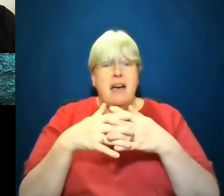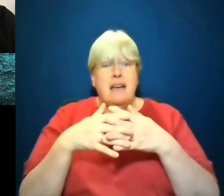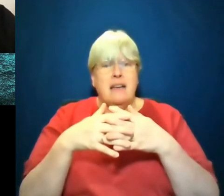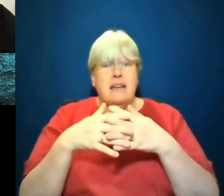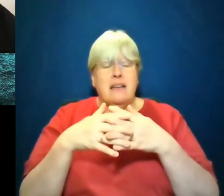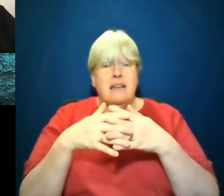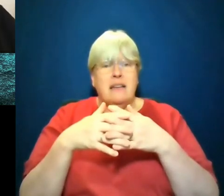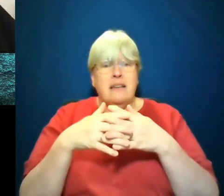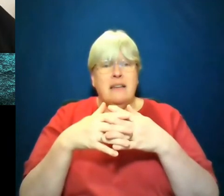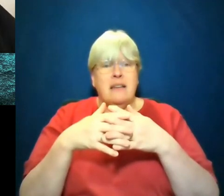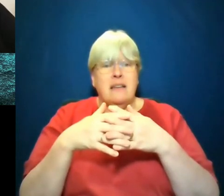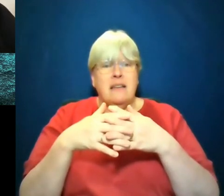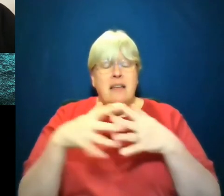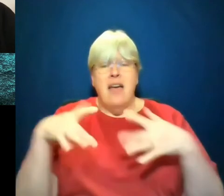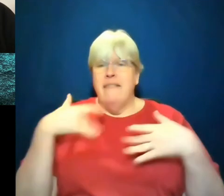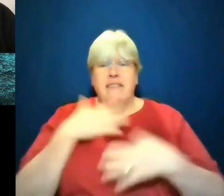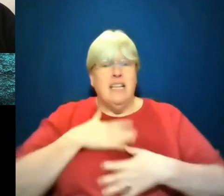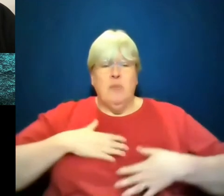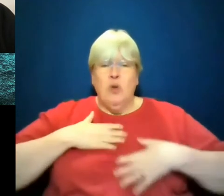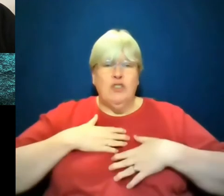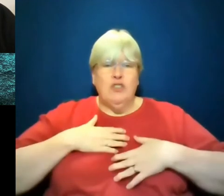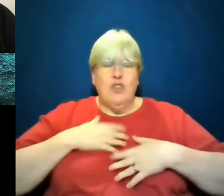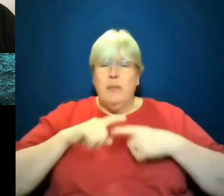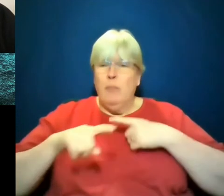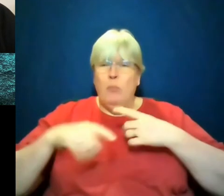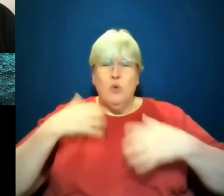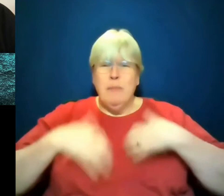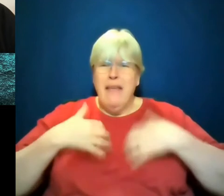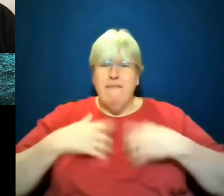I feel emotion about it. One of the most painful things about the insurrection